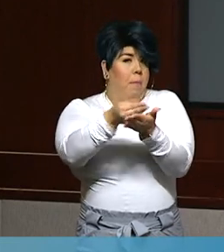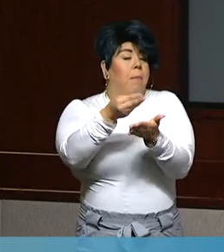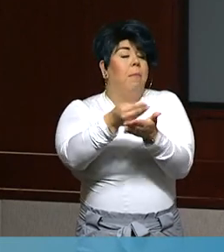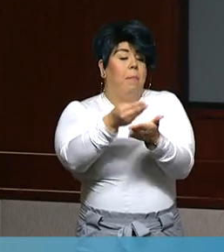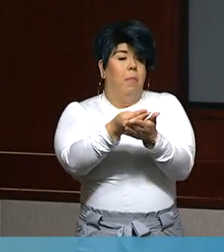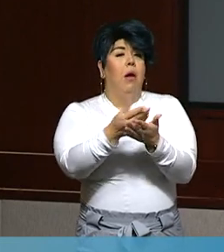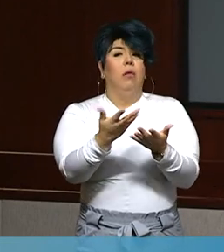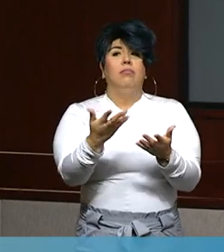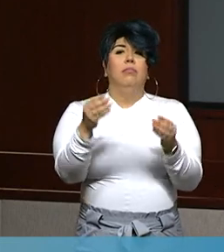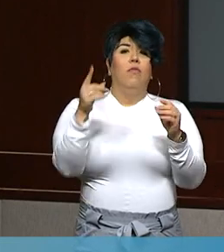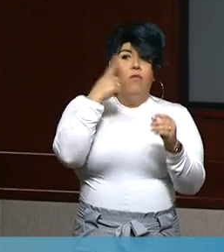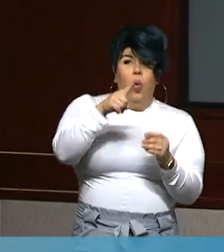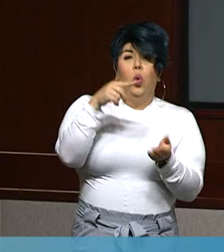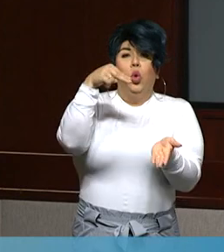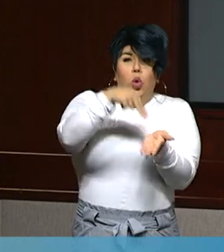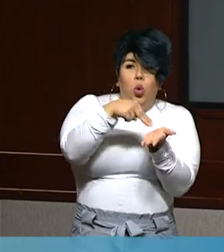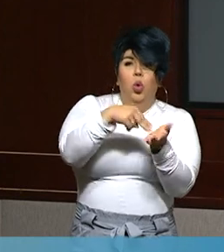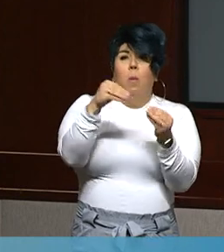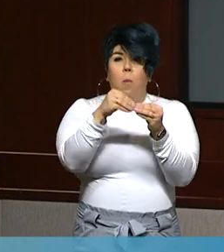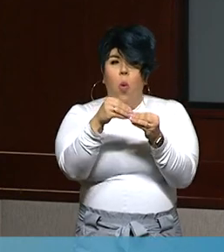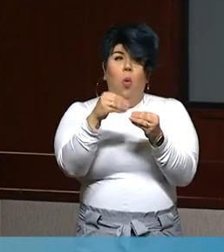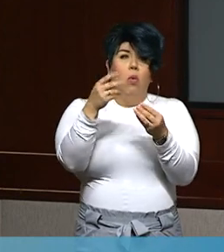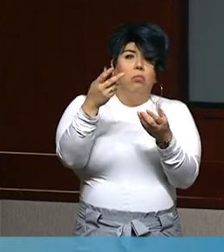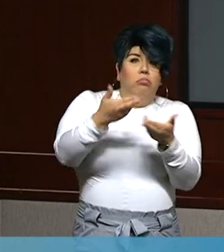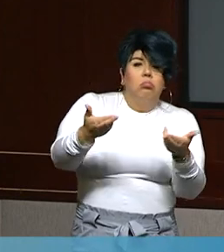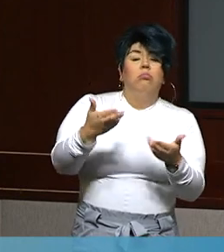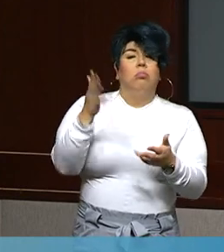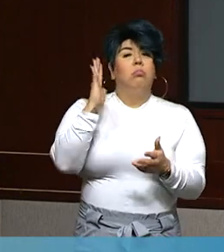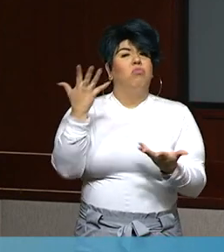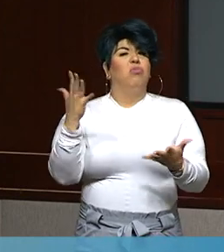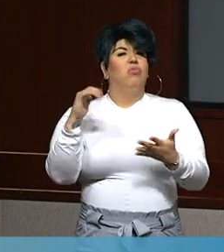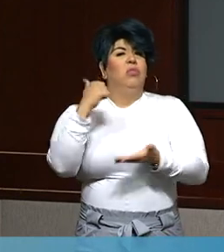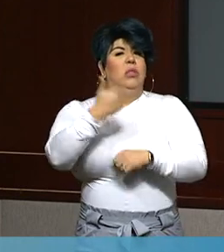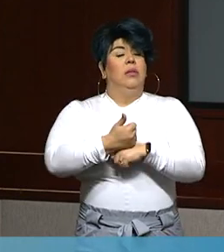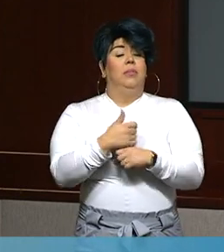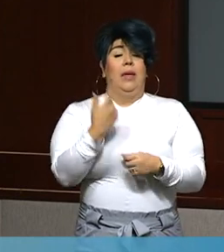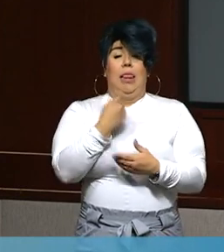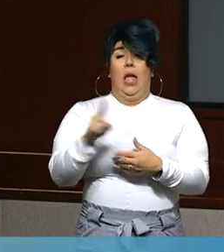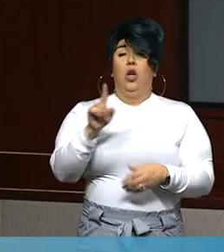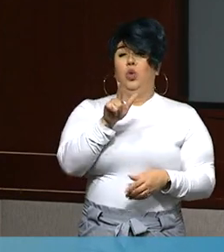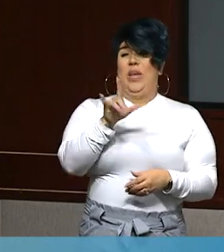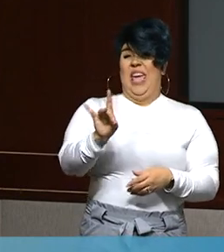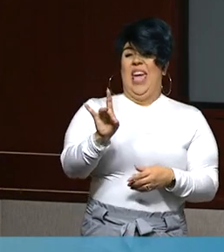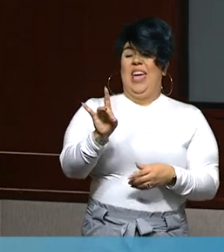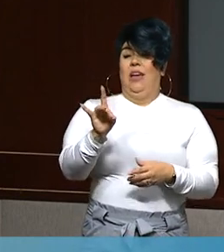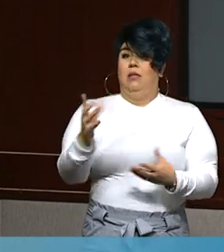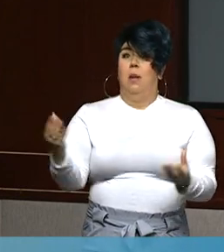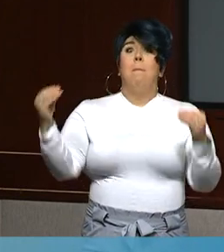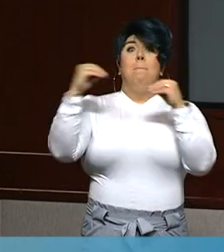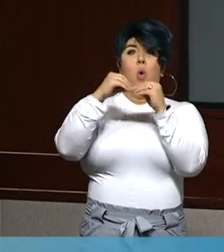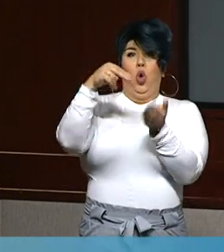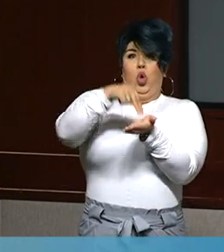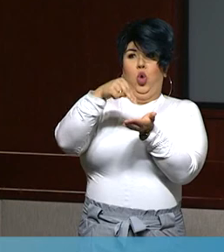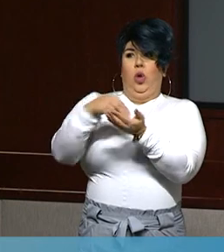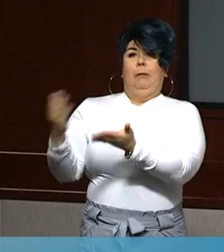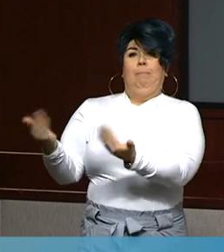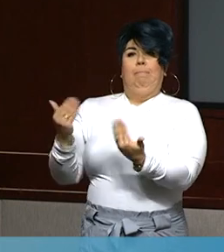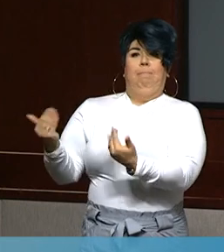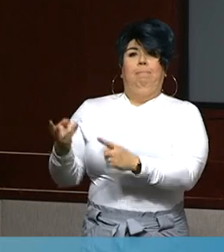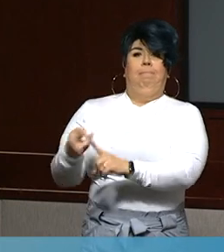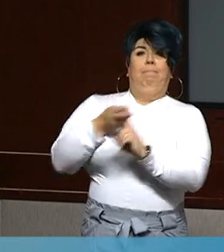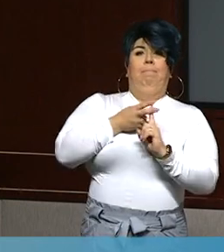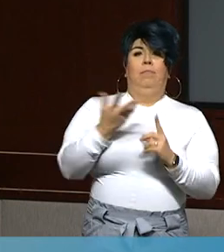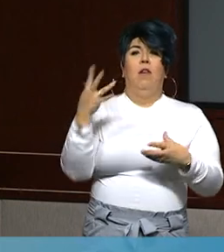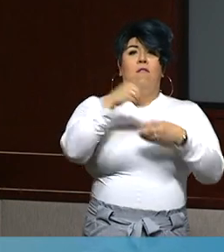staffing to Kern hospitals. As of last week, 28 additional ICU nurses have been added to Kern's hospital